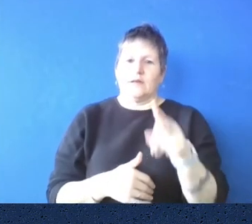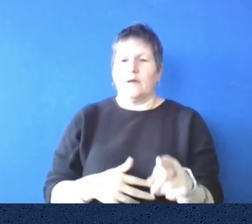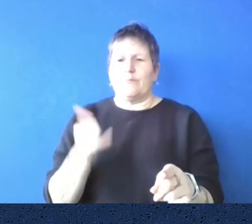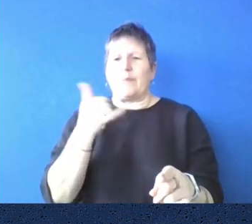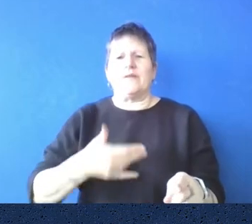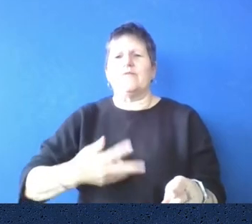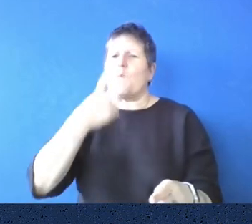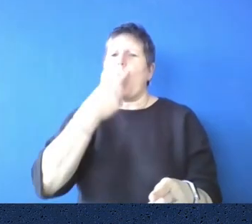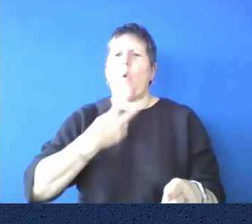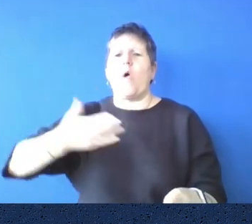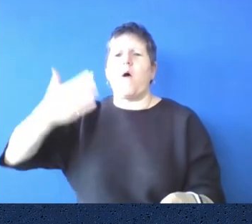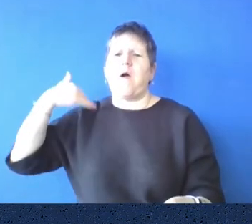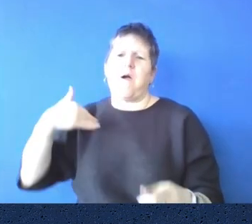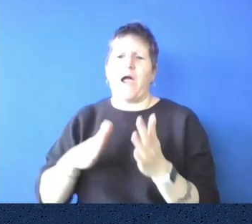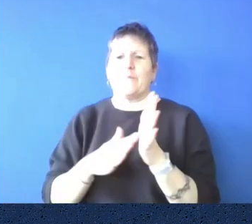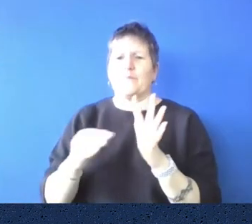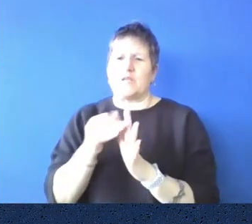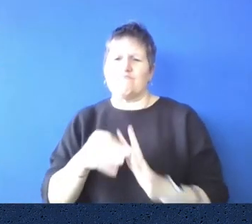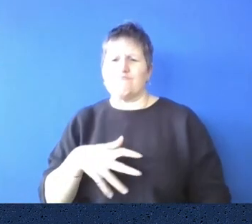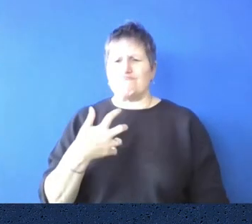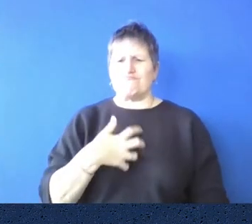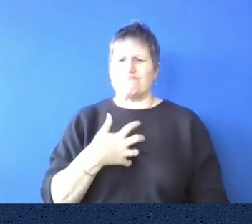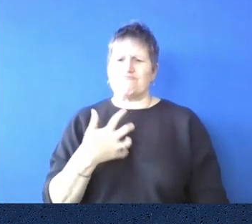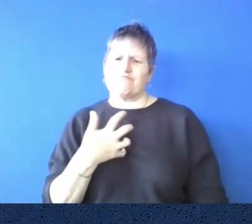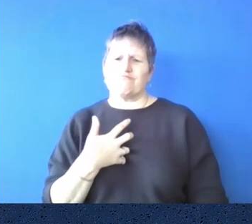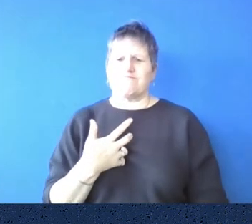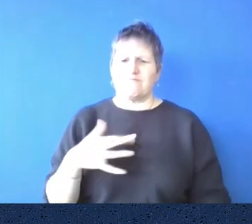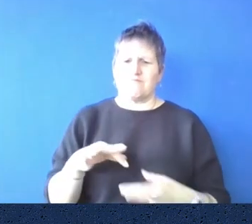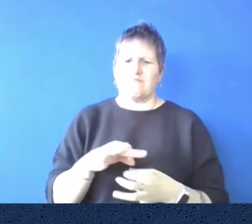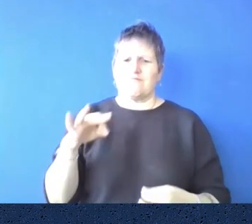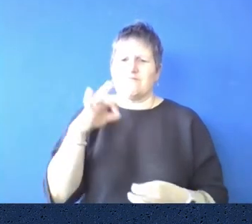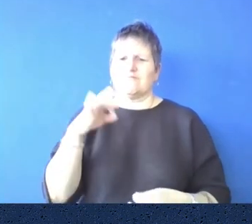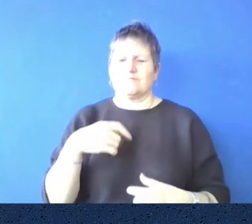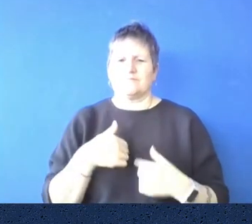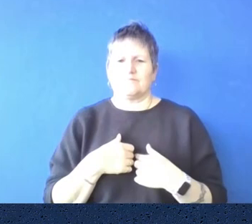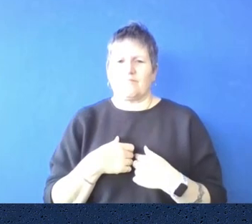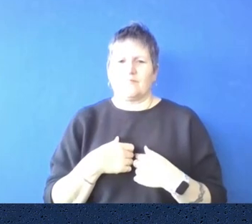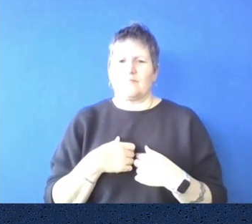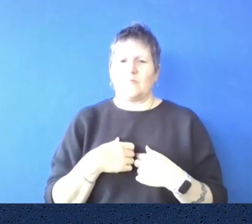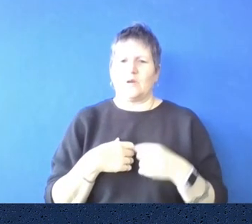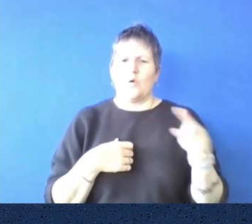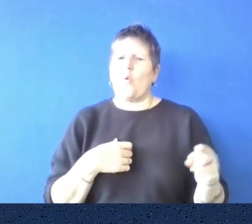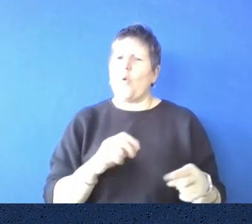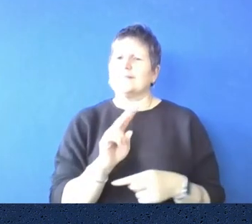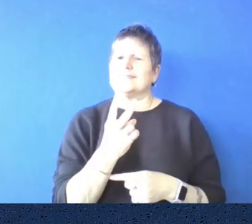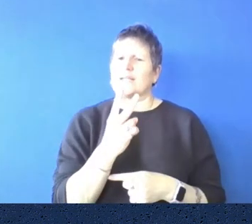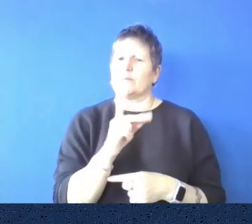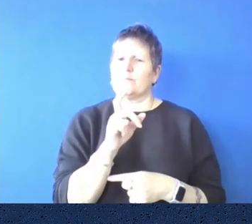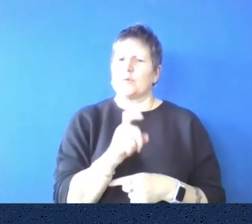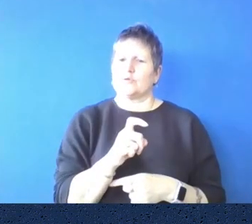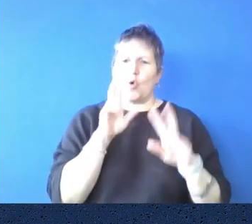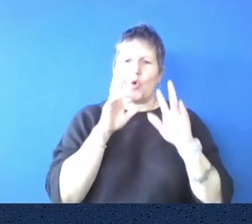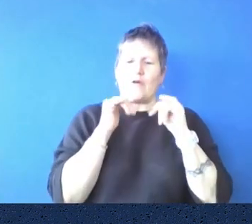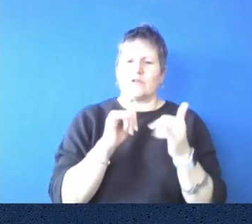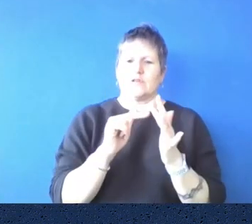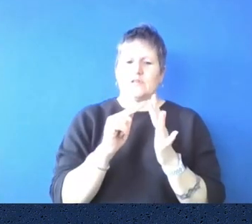the ghost of a disgruntled member. No, we think it was the second, the second librarian. What was his name, Carol? Oh, that was James Smith.